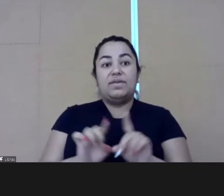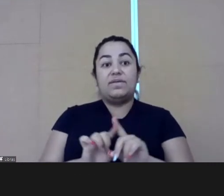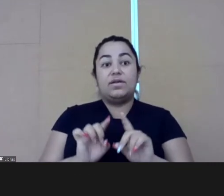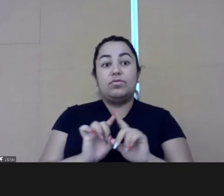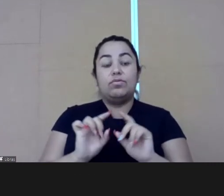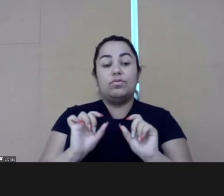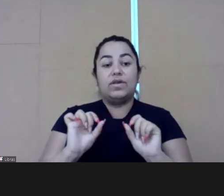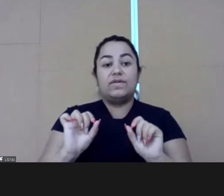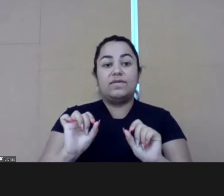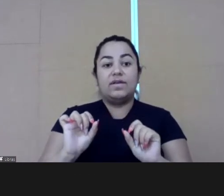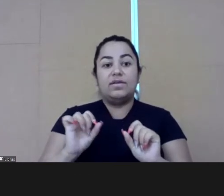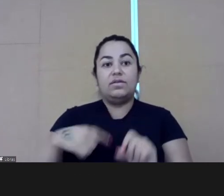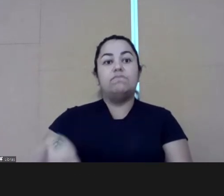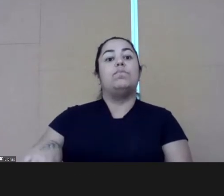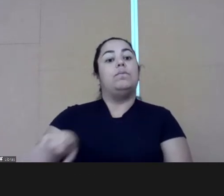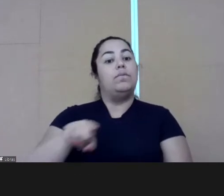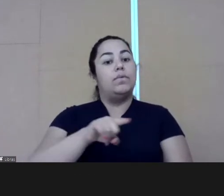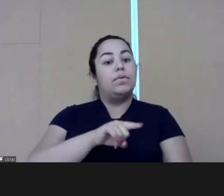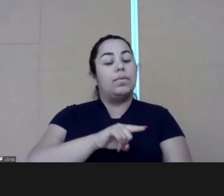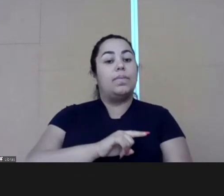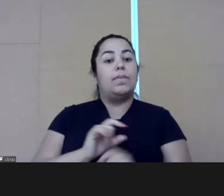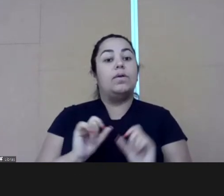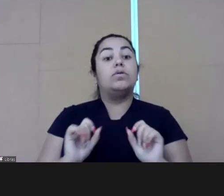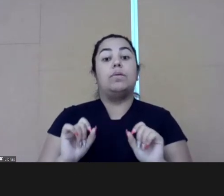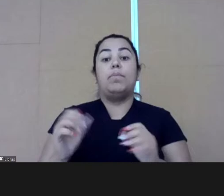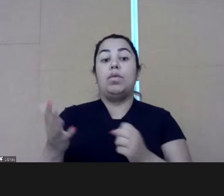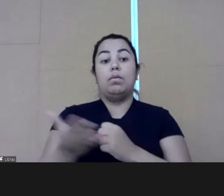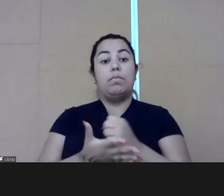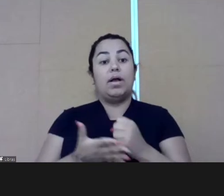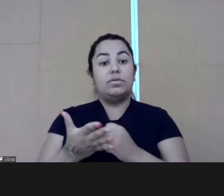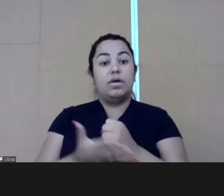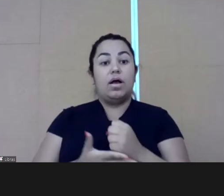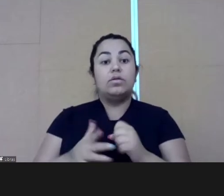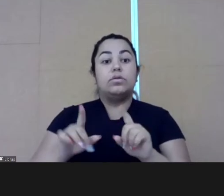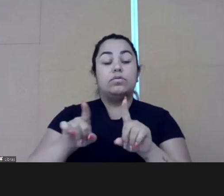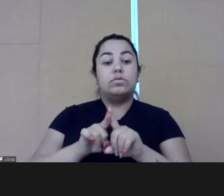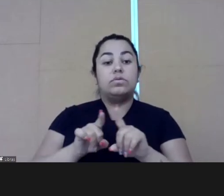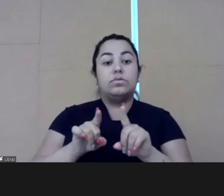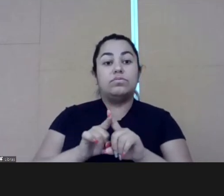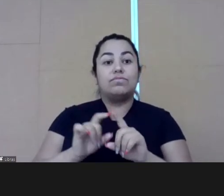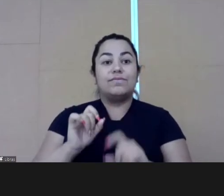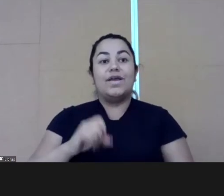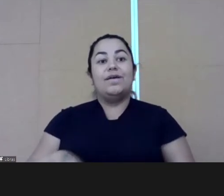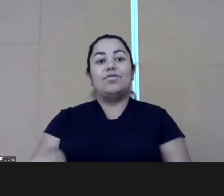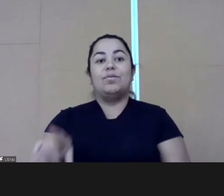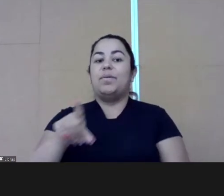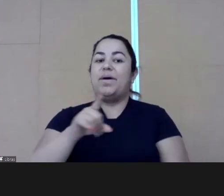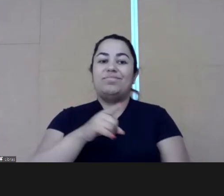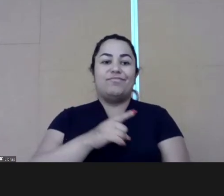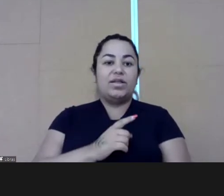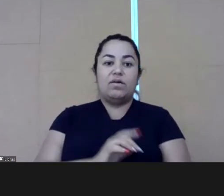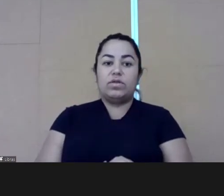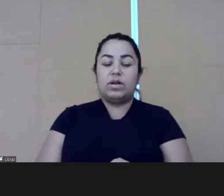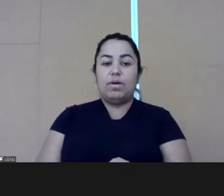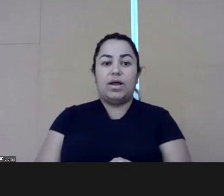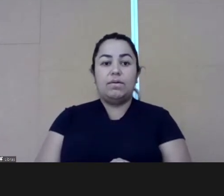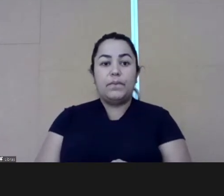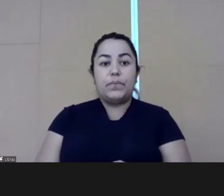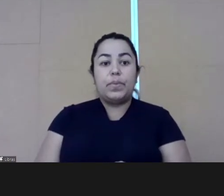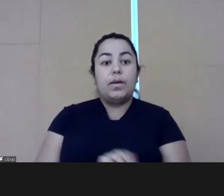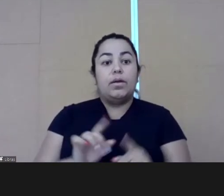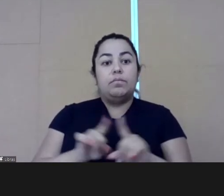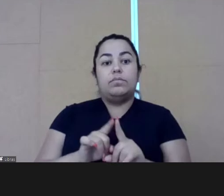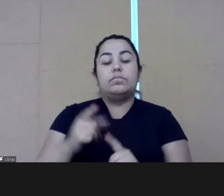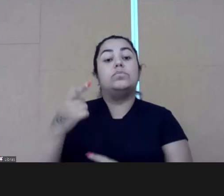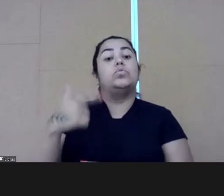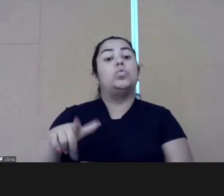so the governments and interested entities could have the base so they could